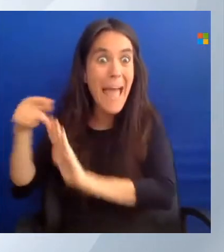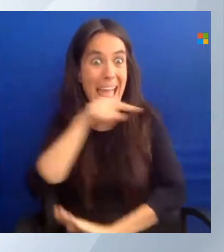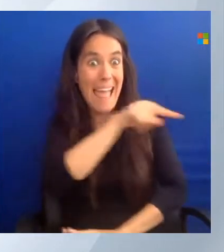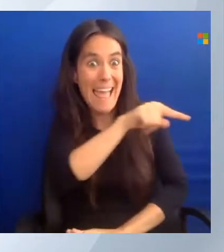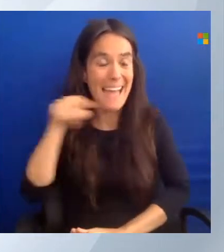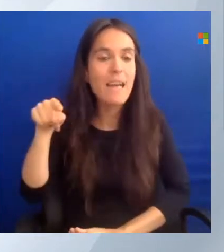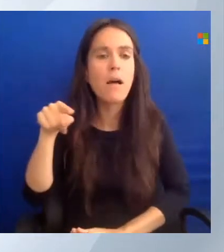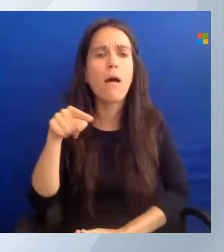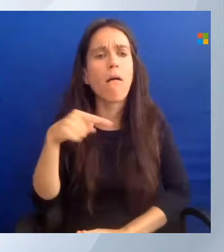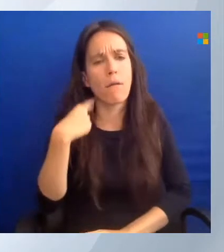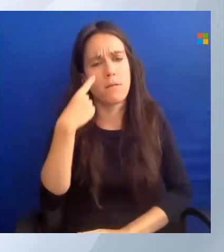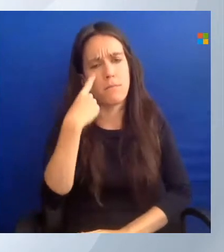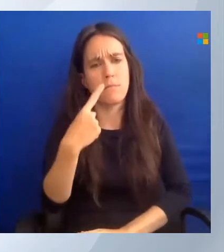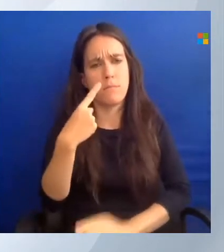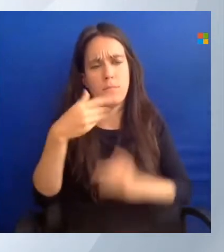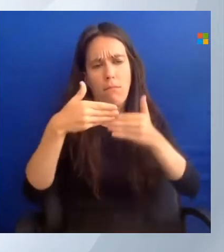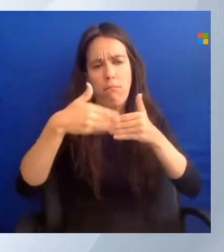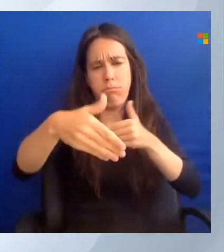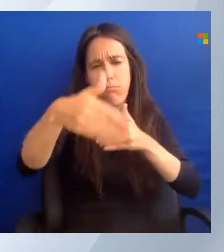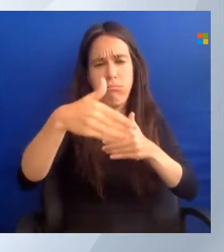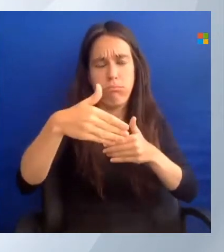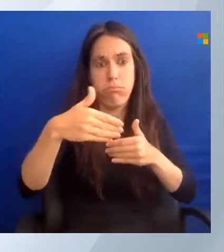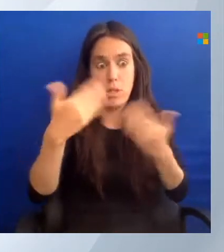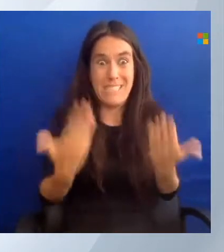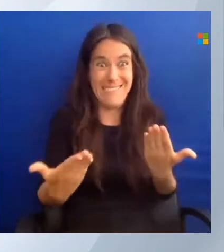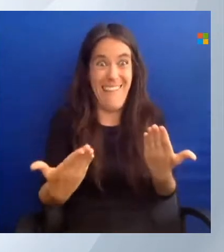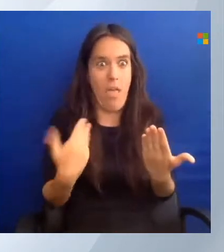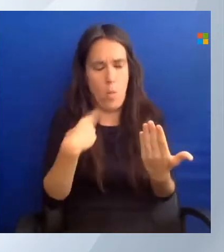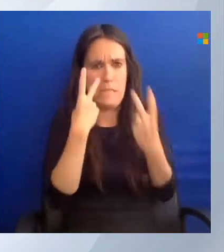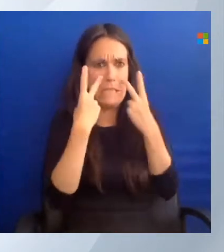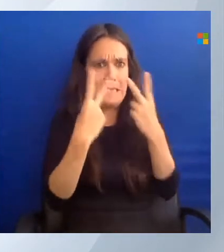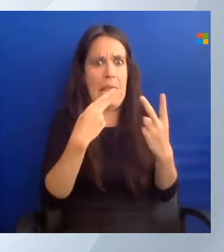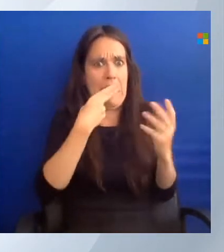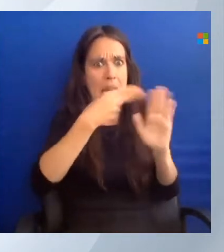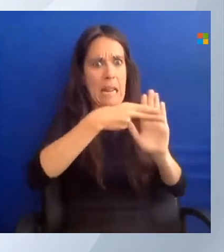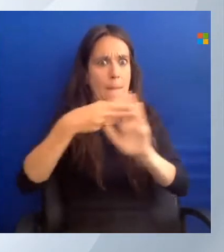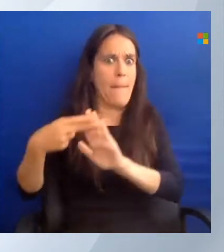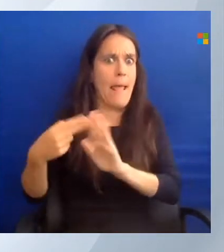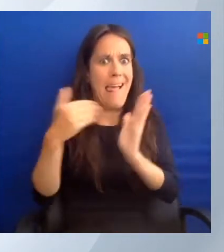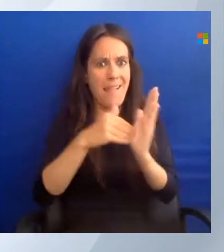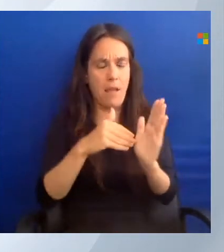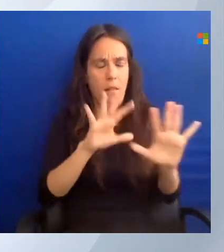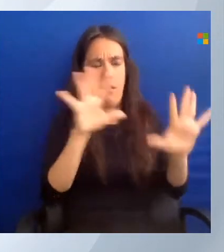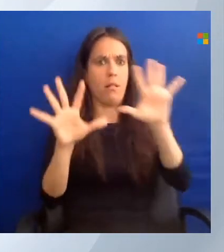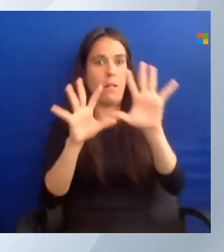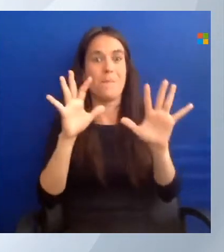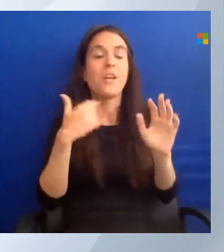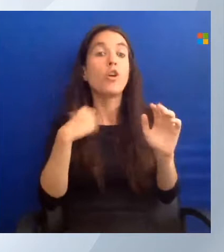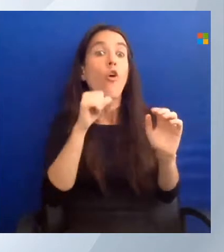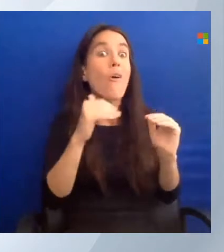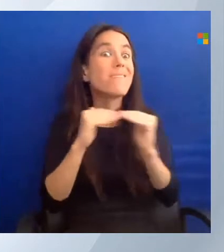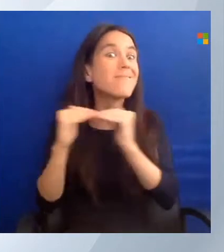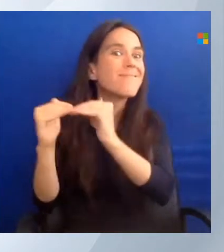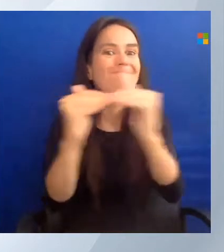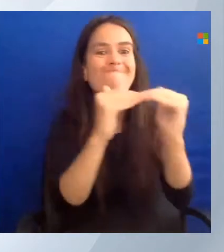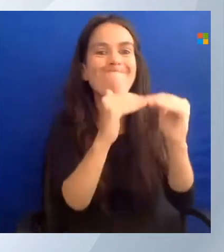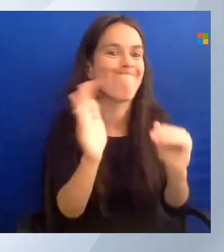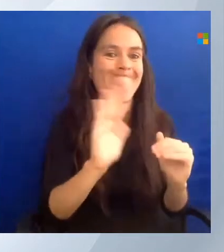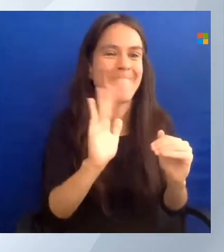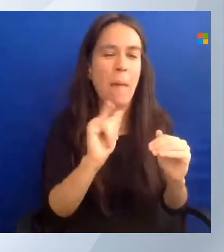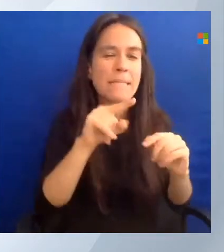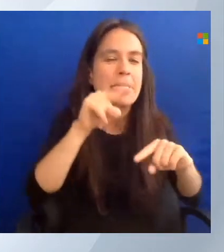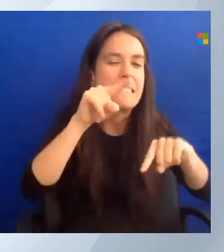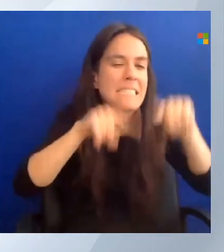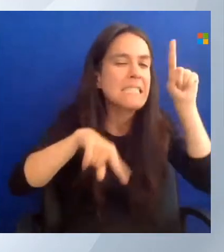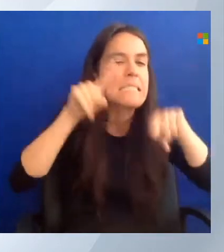of tooling that we're going to use today. And it's not completely consistent. They're not all the same everywhere. And it